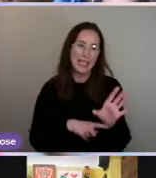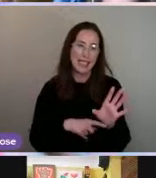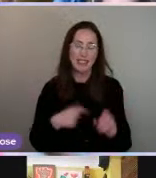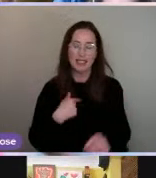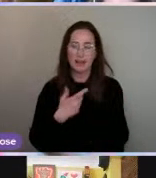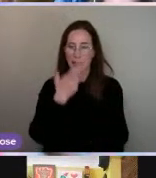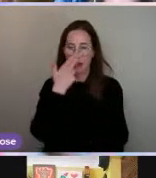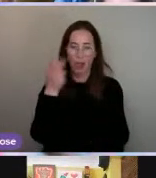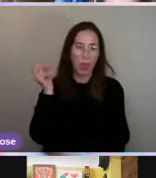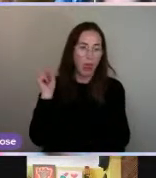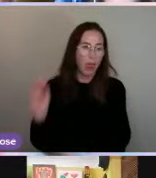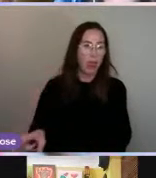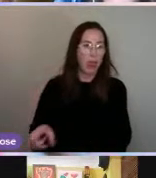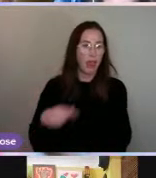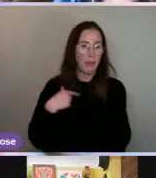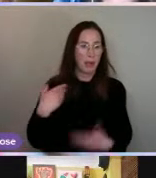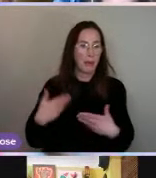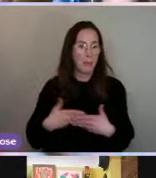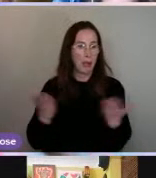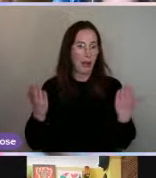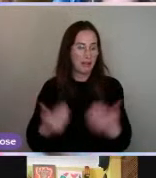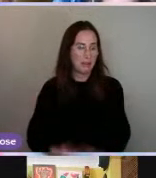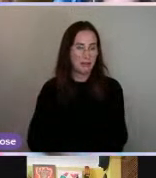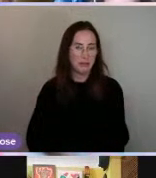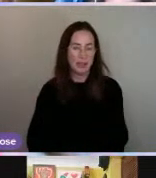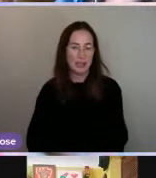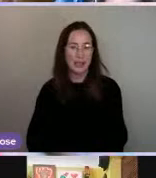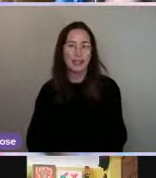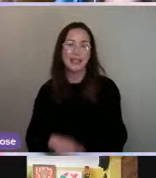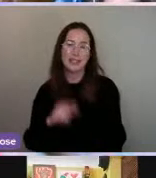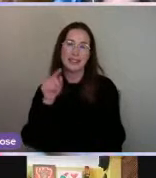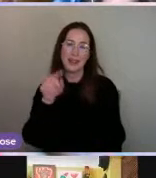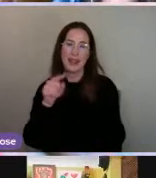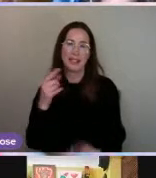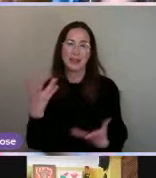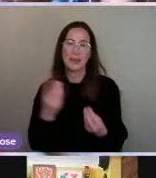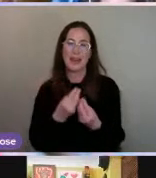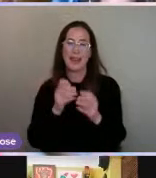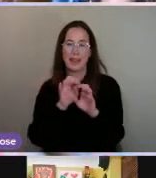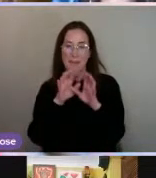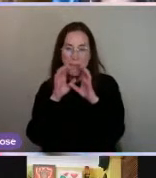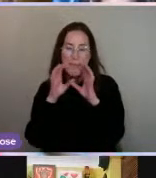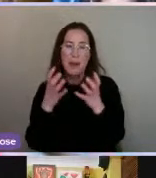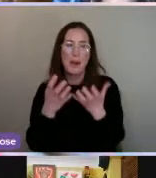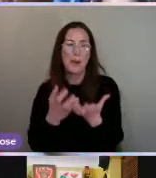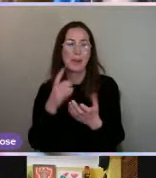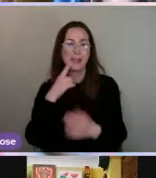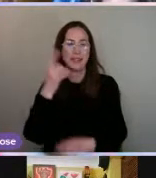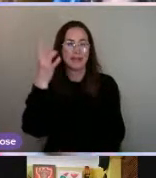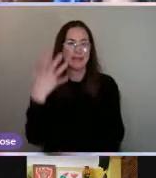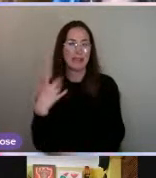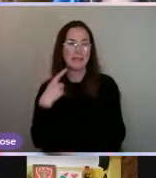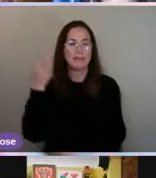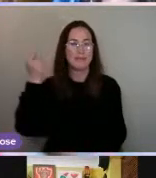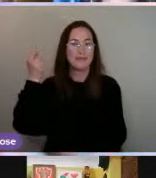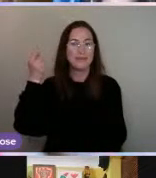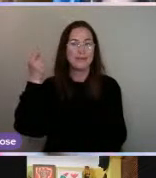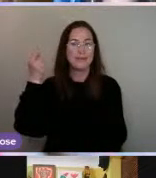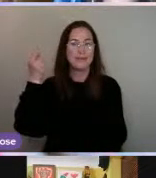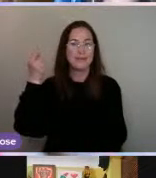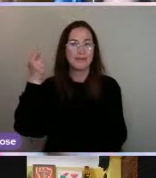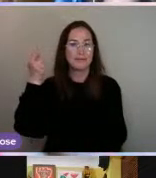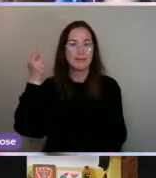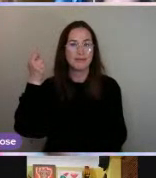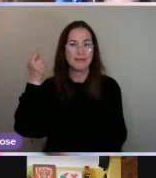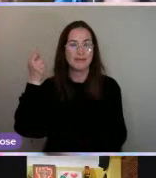like my birthday. So that was what that one was with the balloon and just a single person. The next one